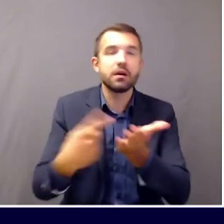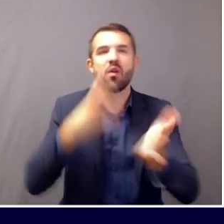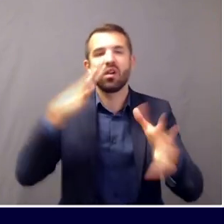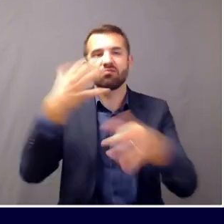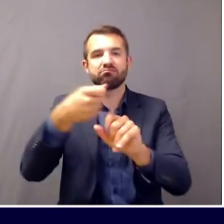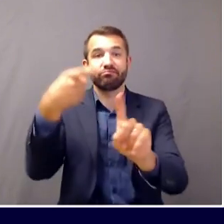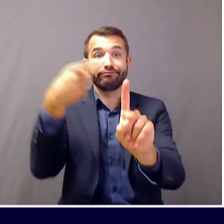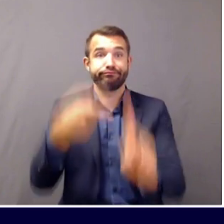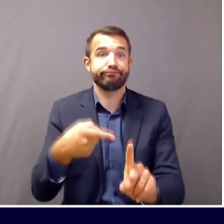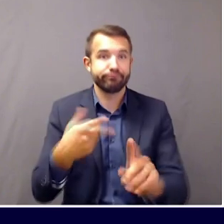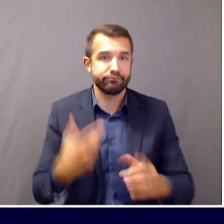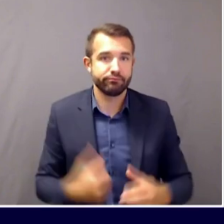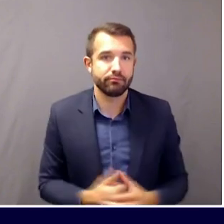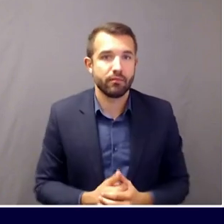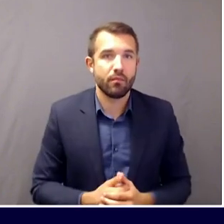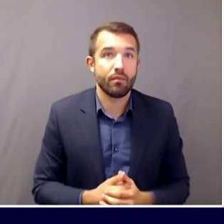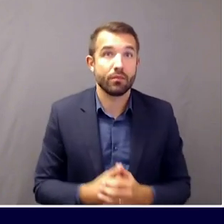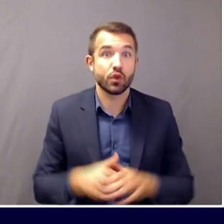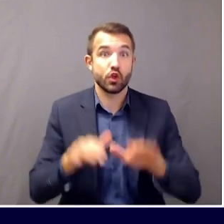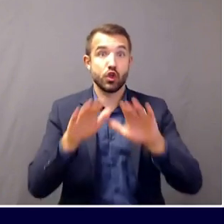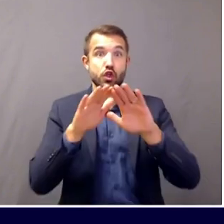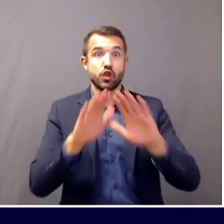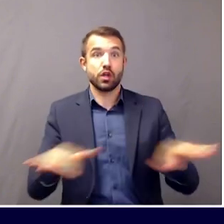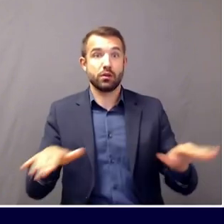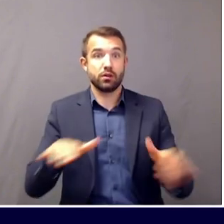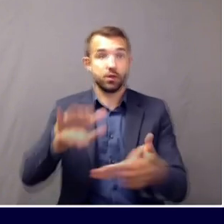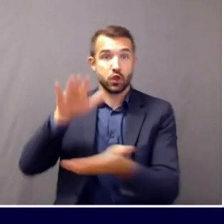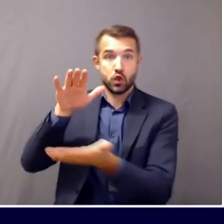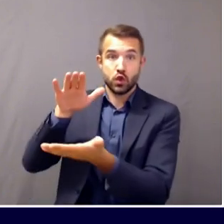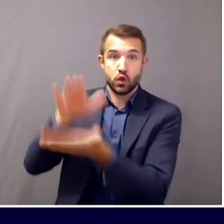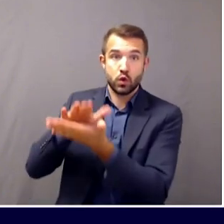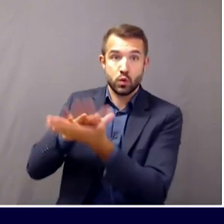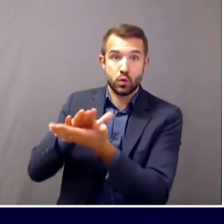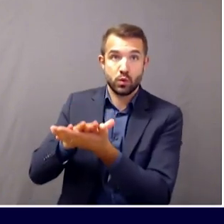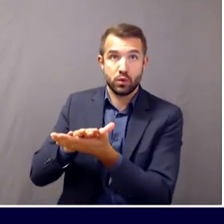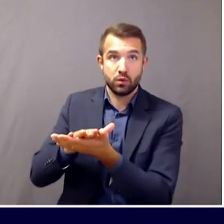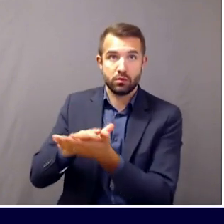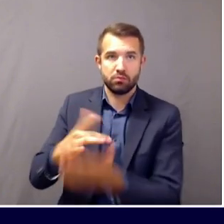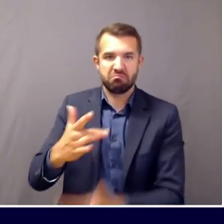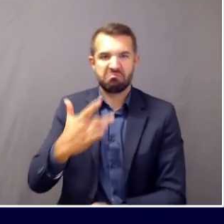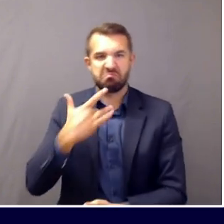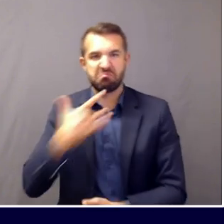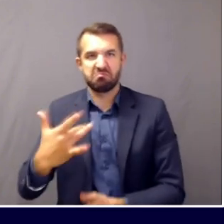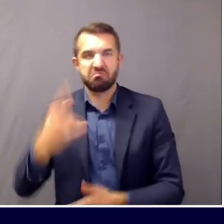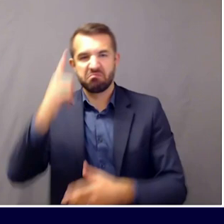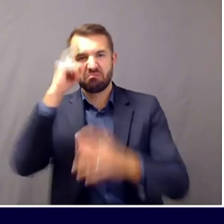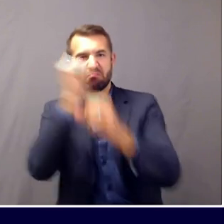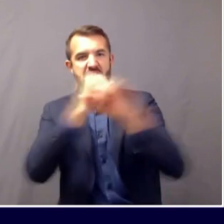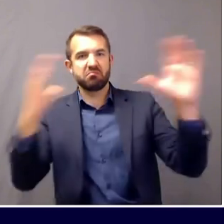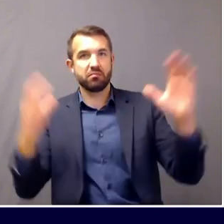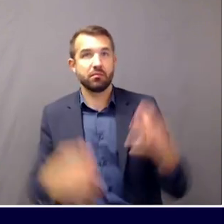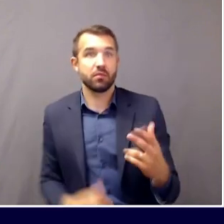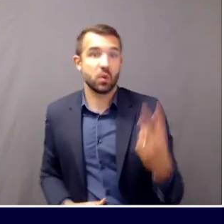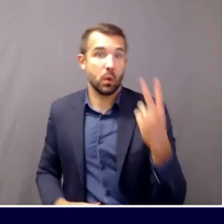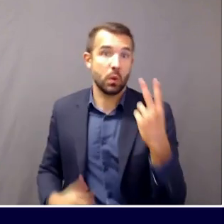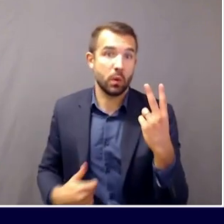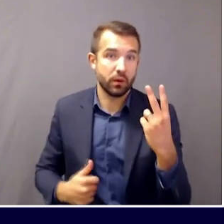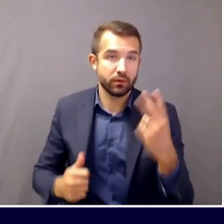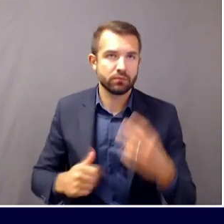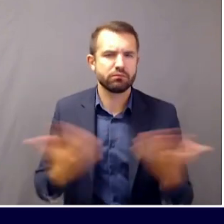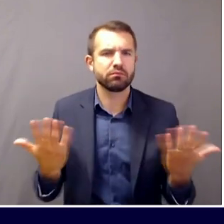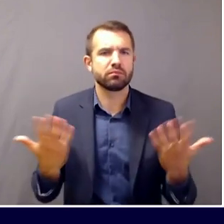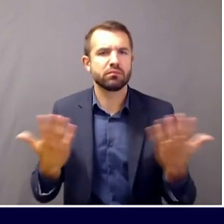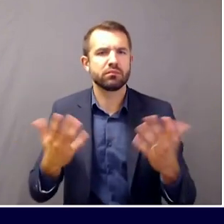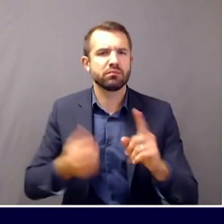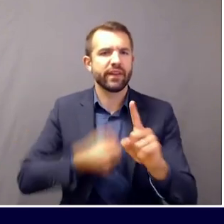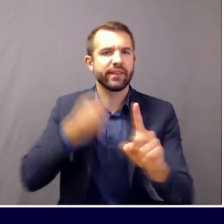context of schools, we generally think of two things. First is, what is the risk to children? And then what is